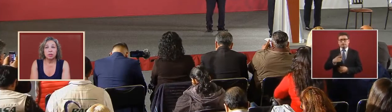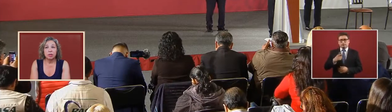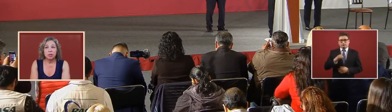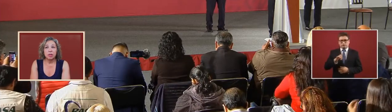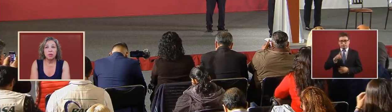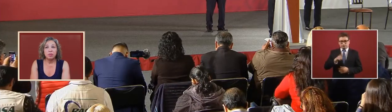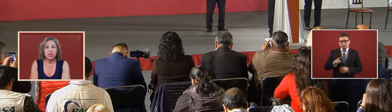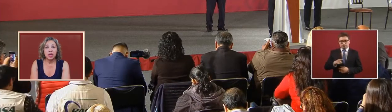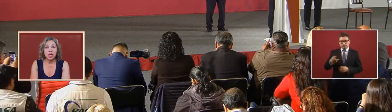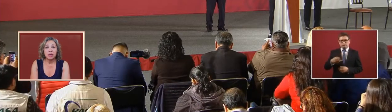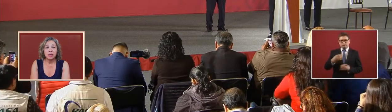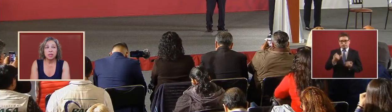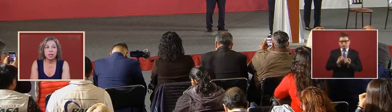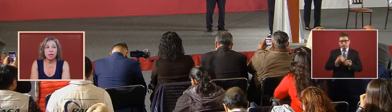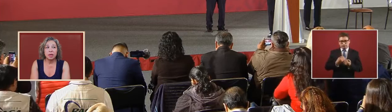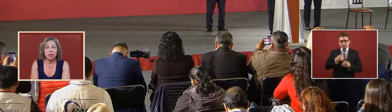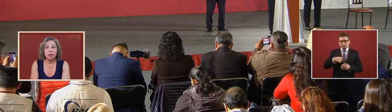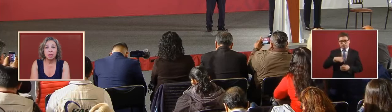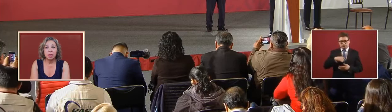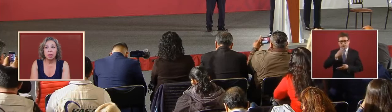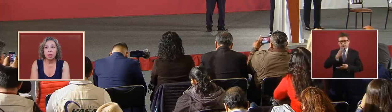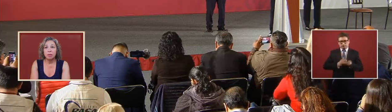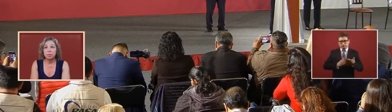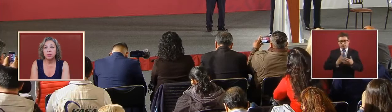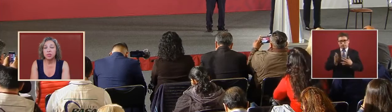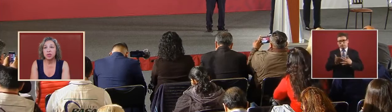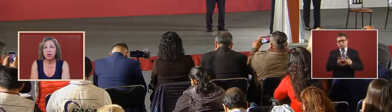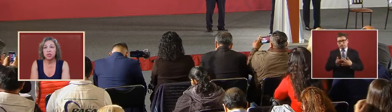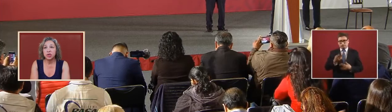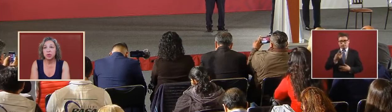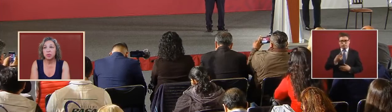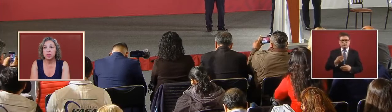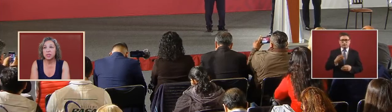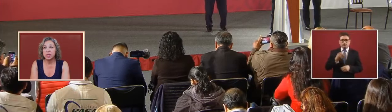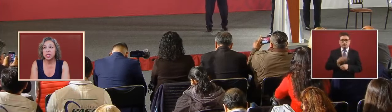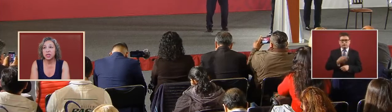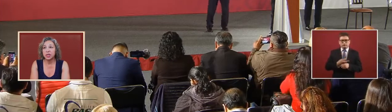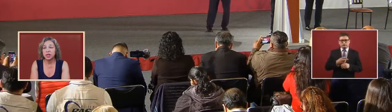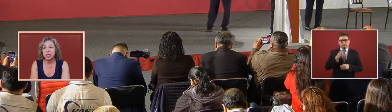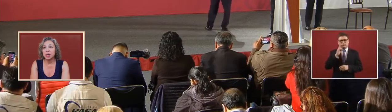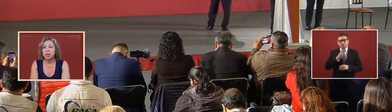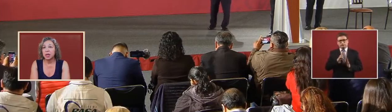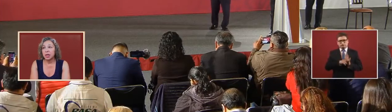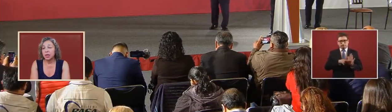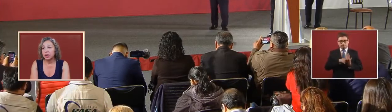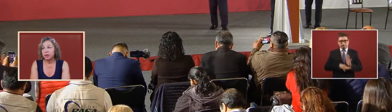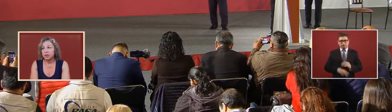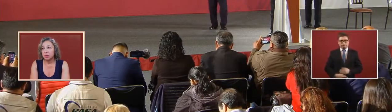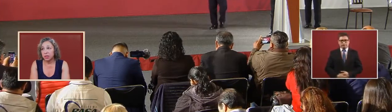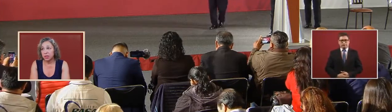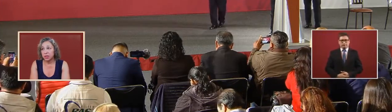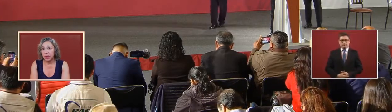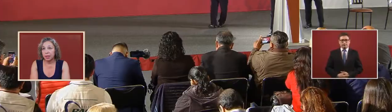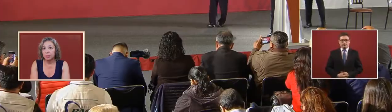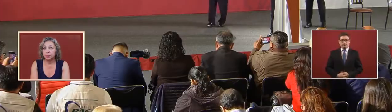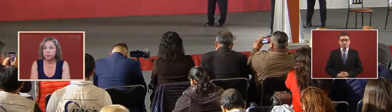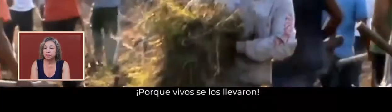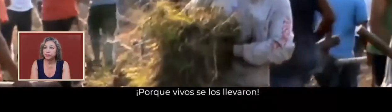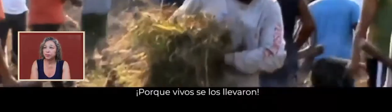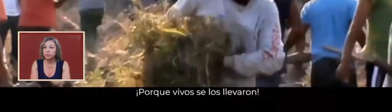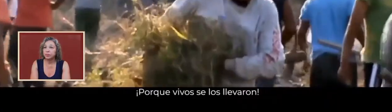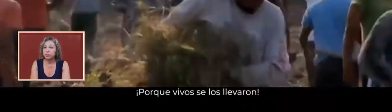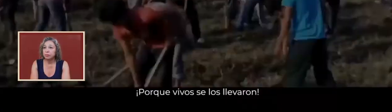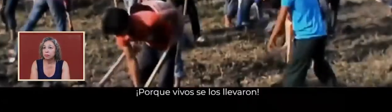so they appreciate the so they're going to show you the presentation here is what it looks like